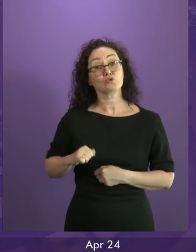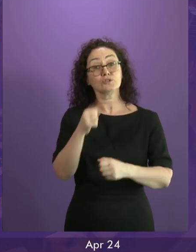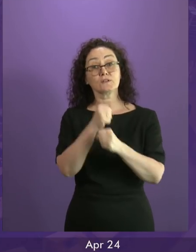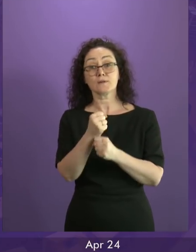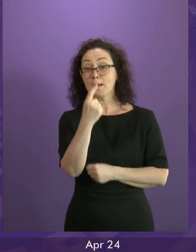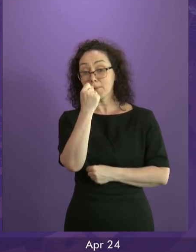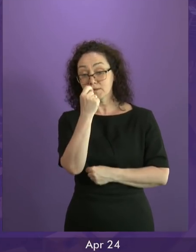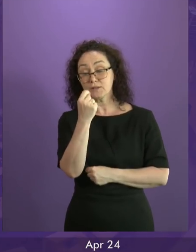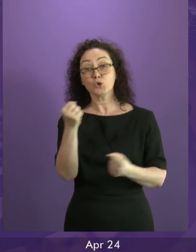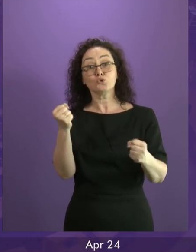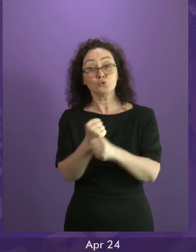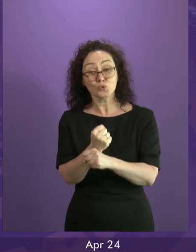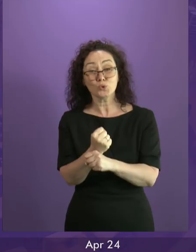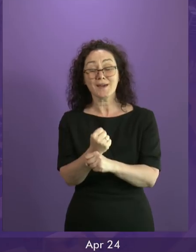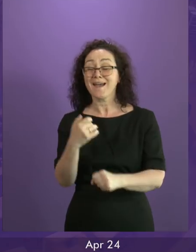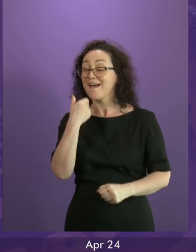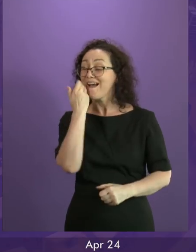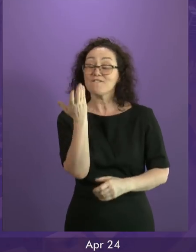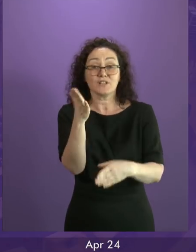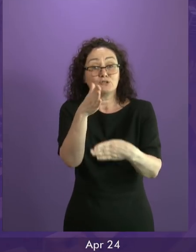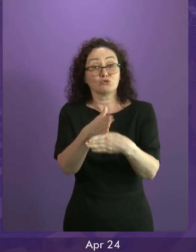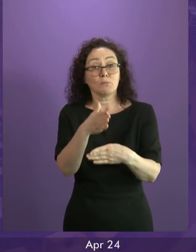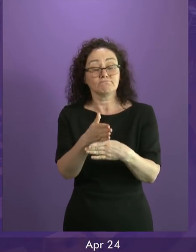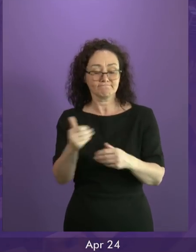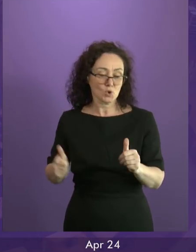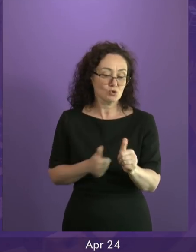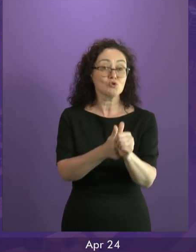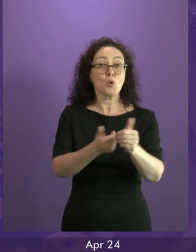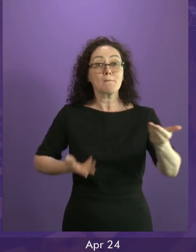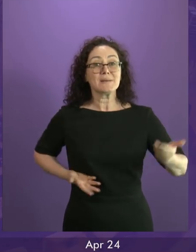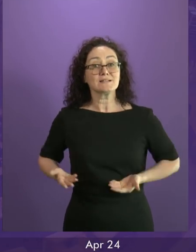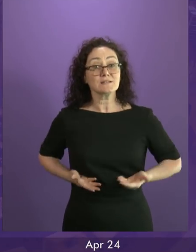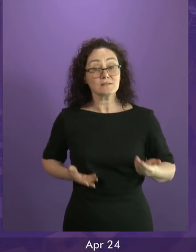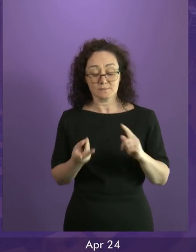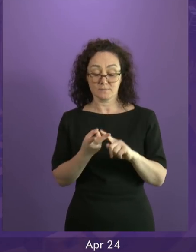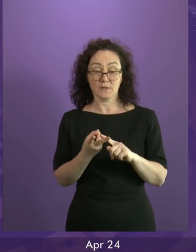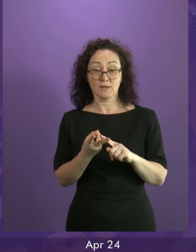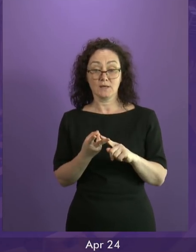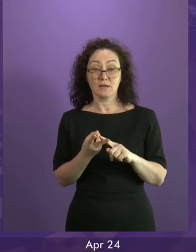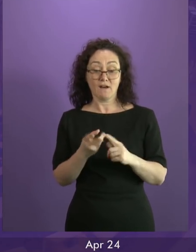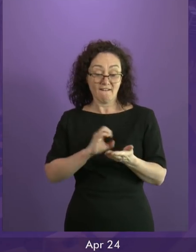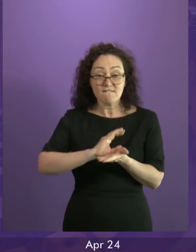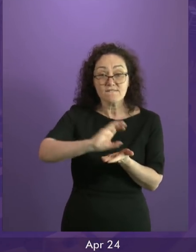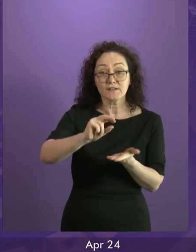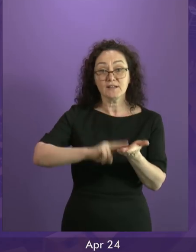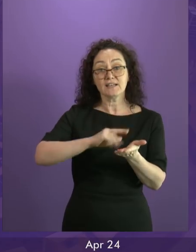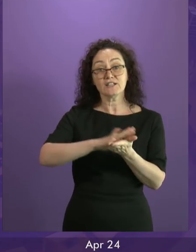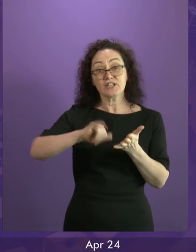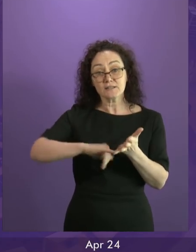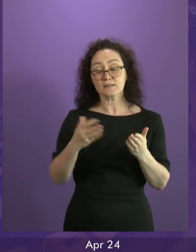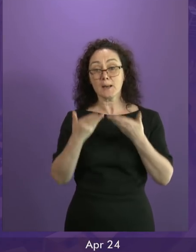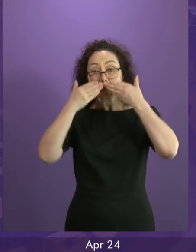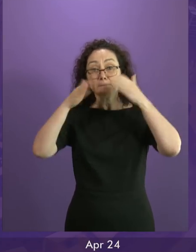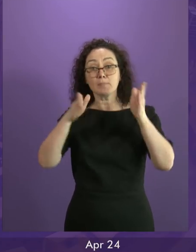into the future to do the day job, to support businesses, combat poverty, fund the NHS and public services